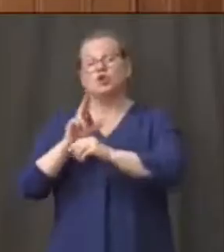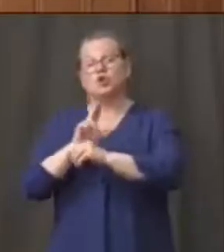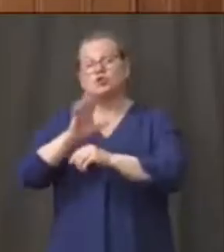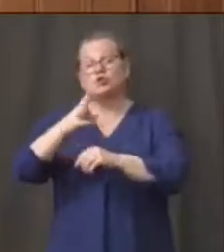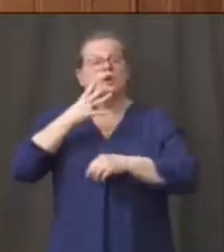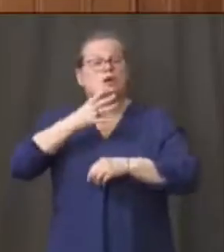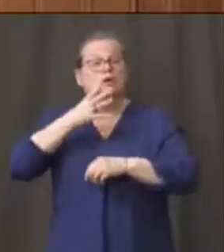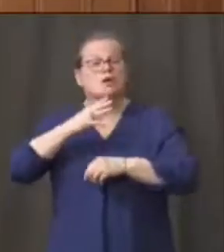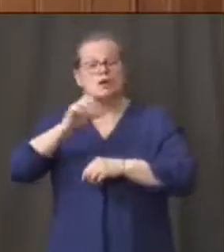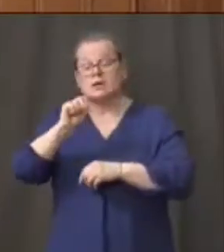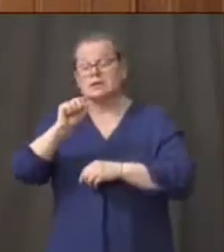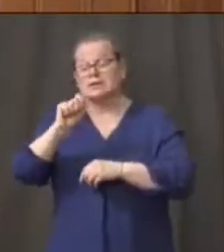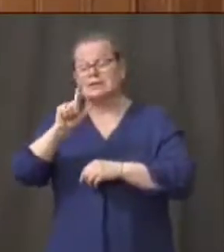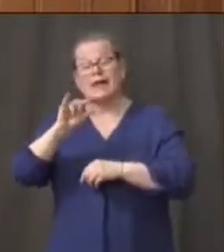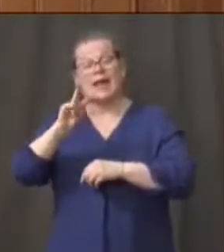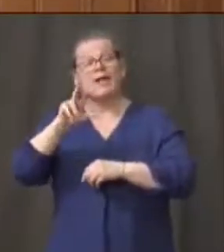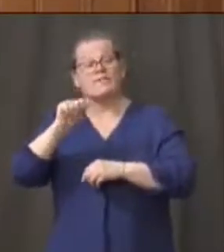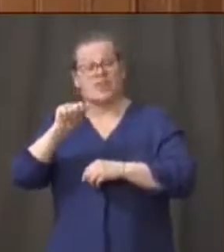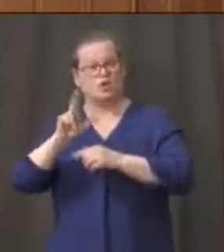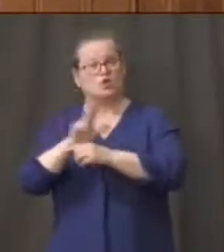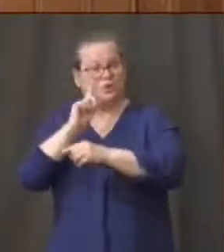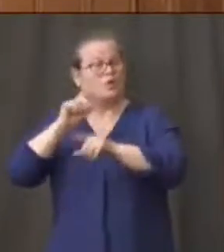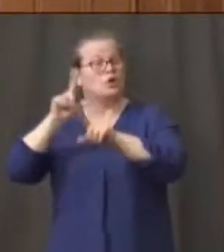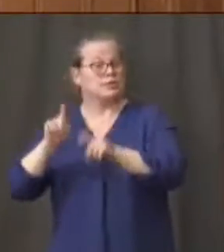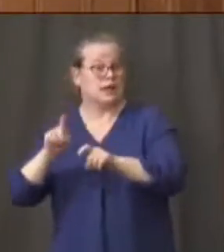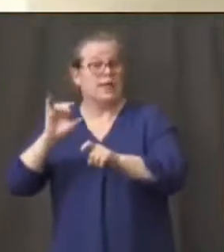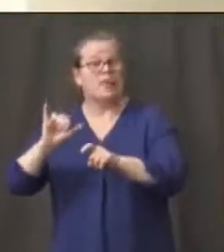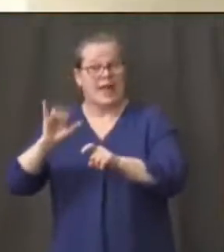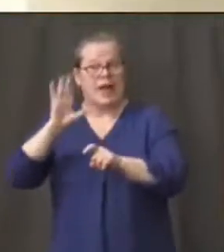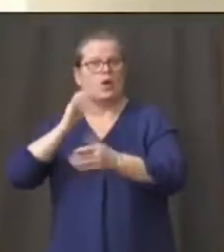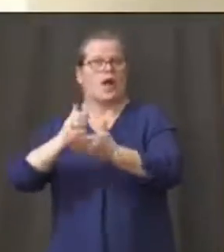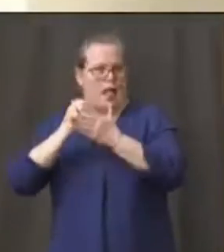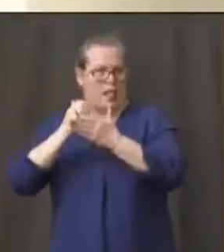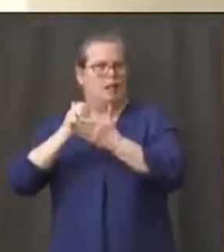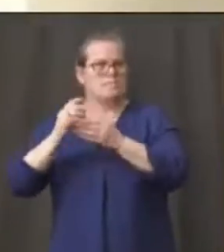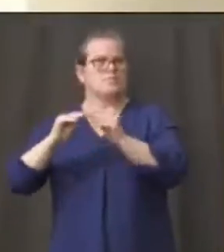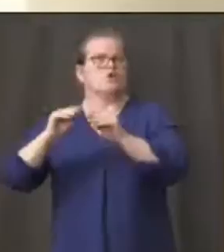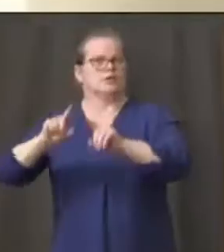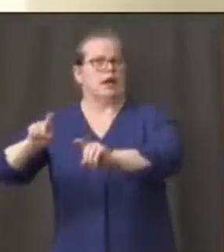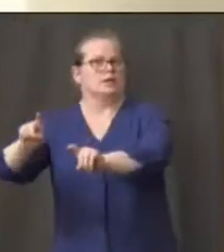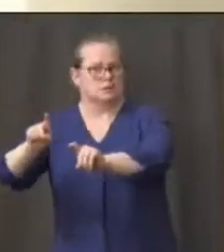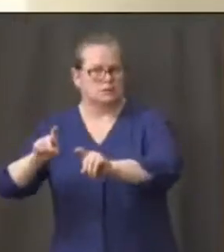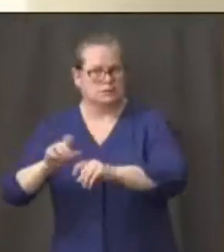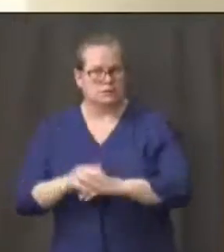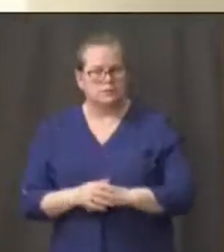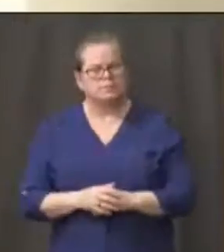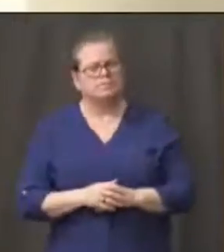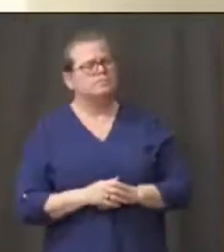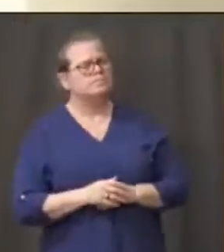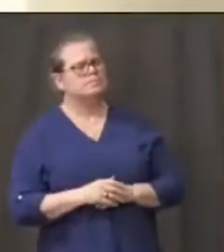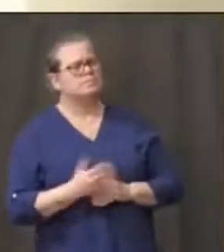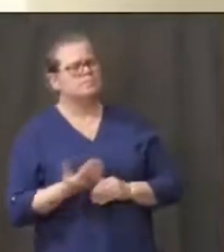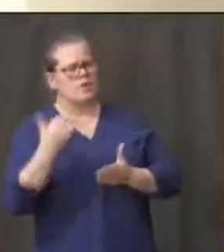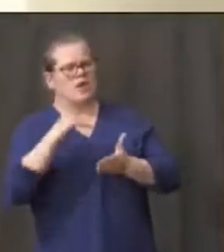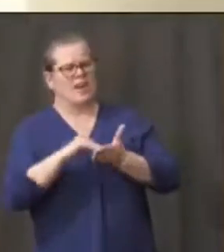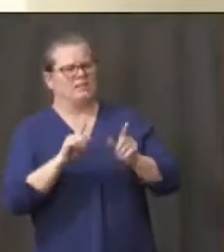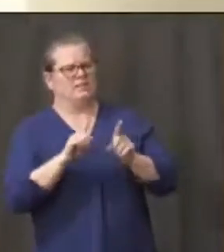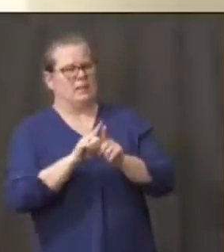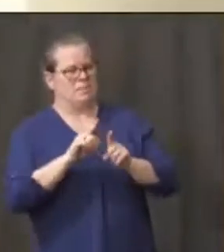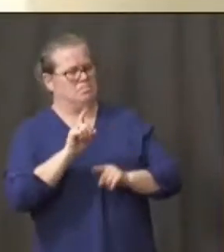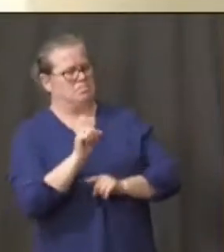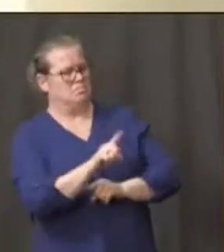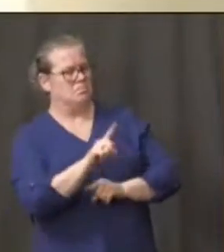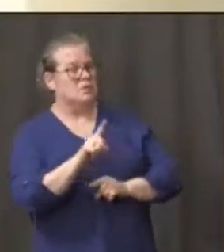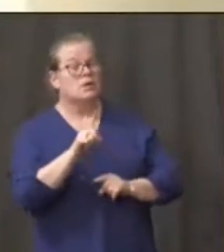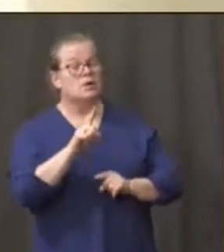not be too far down the horizon. And just a quick follow-up in terms of increasing the testing, have experts given you